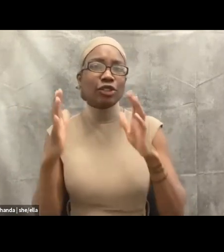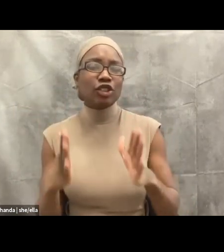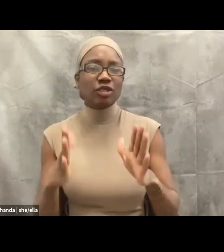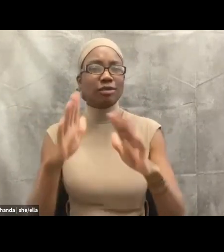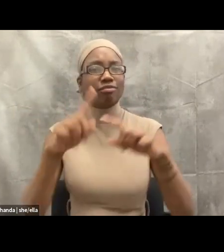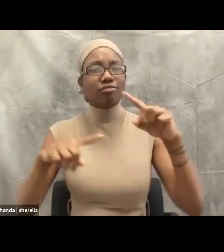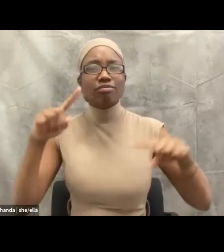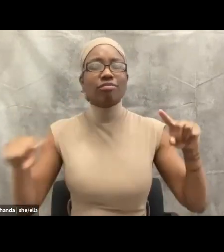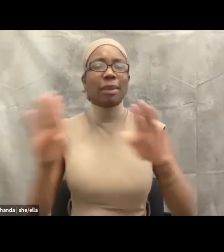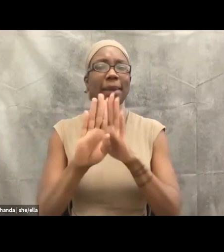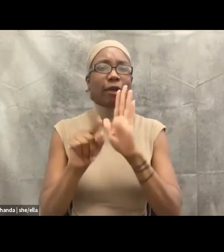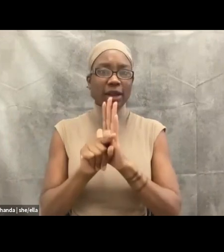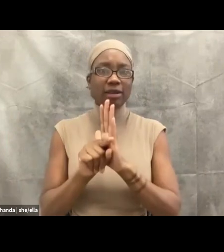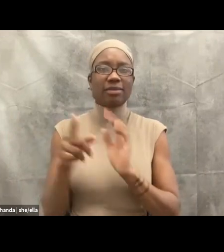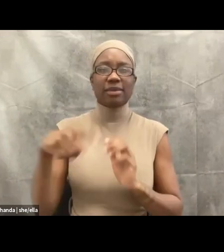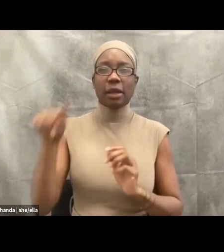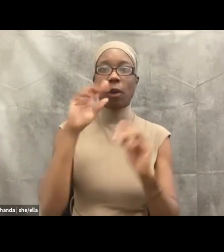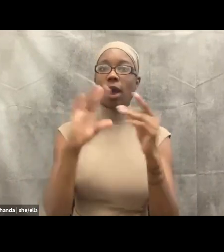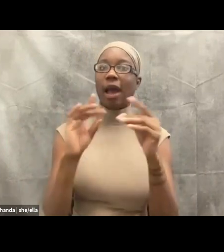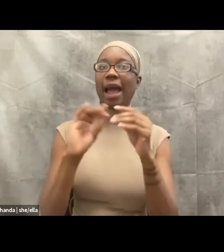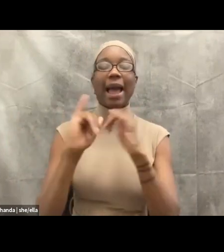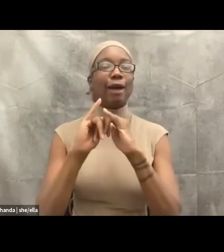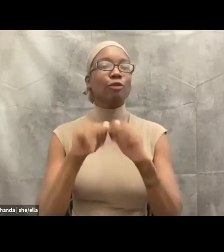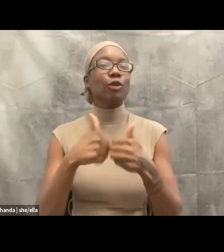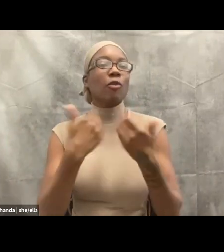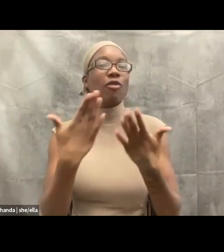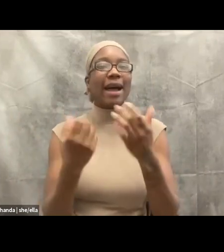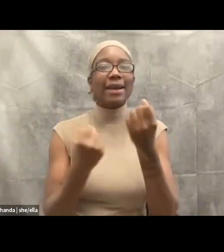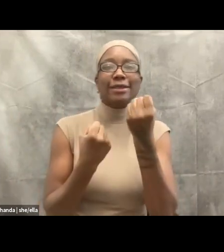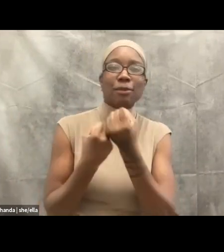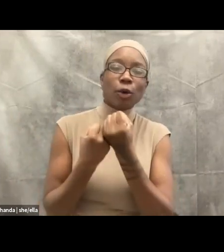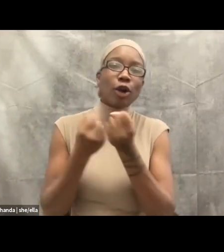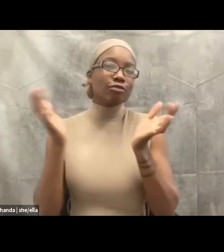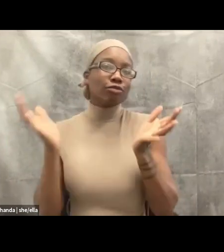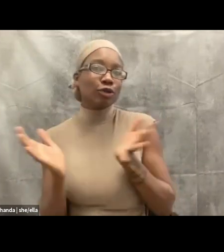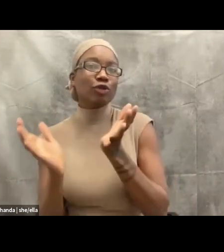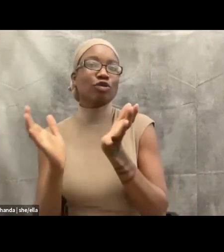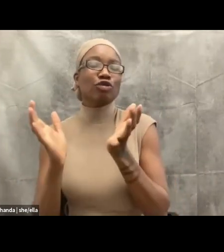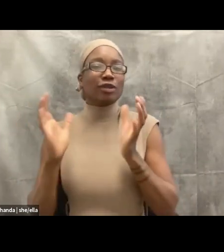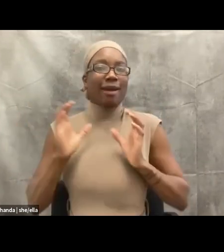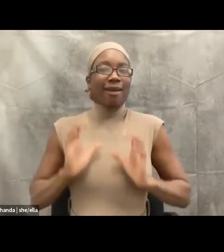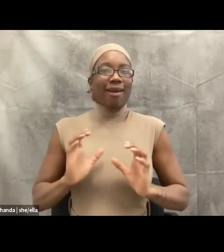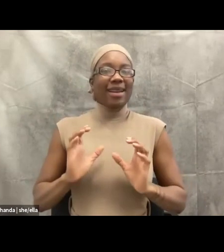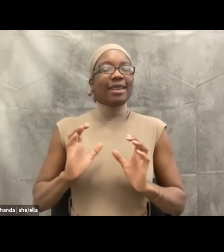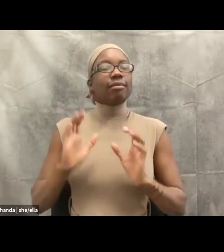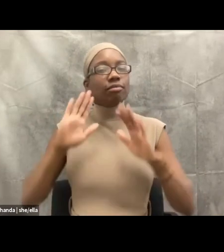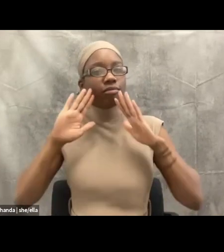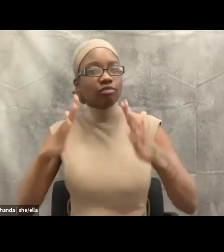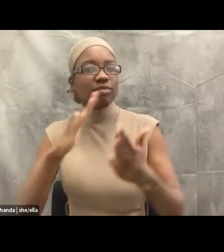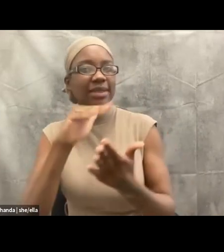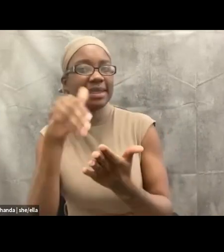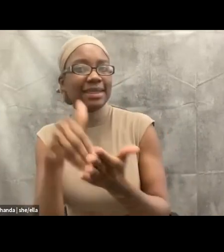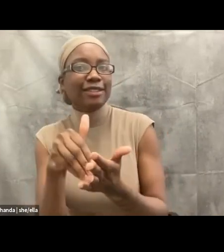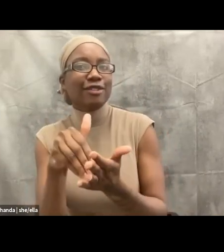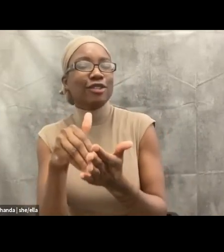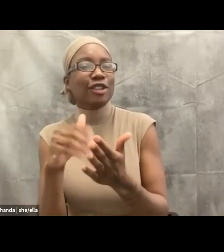navigating multiple systems that perpetuate harm. And that's inclusive of the mental health system, the legal system, the education